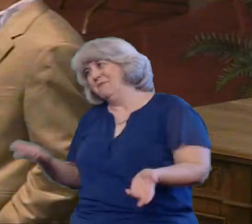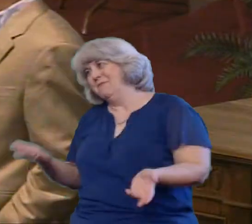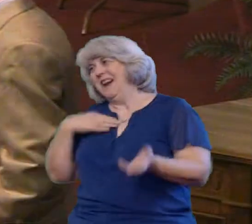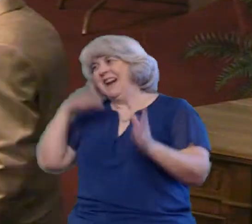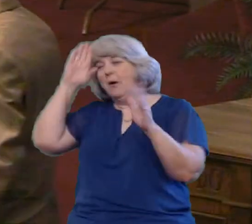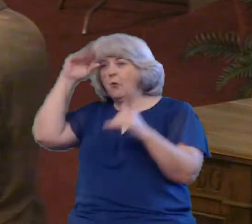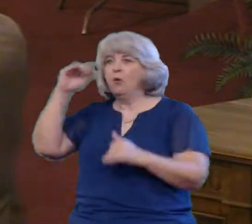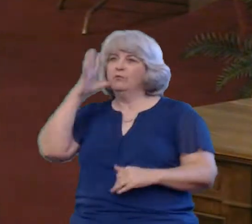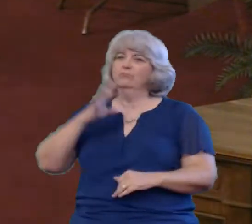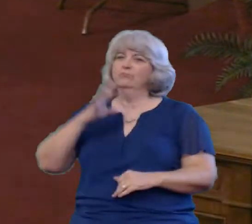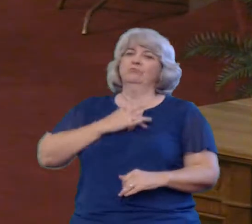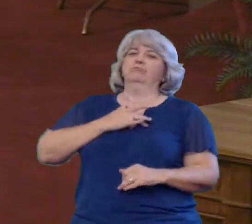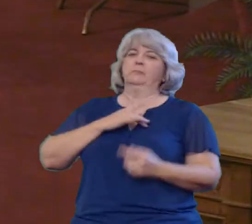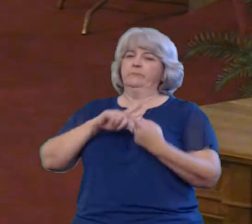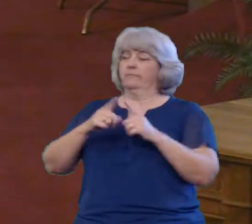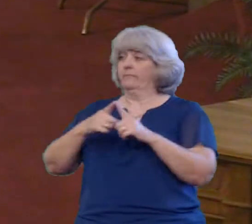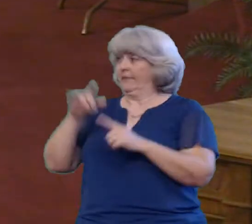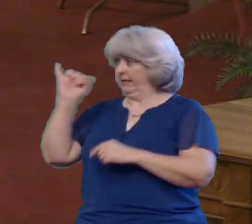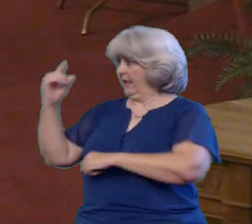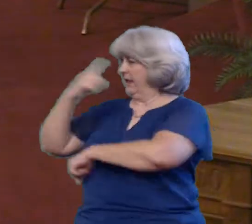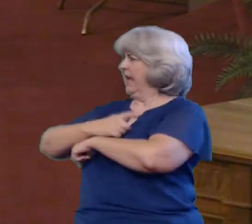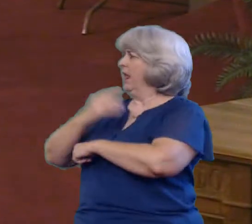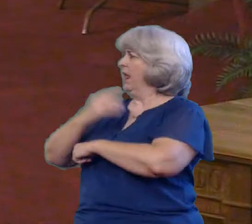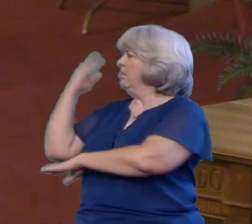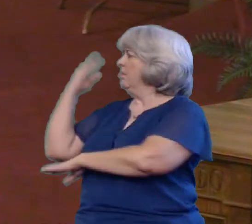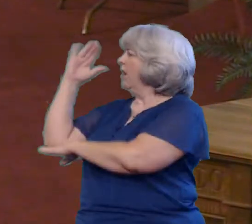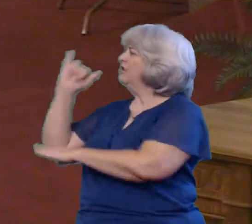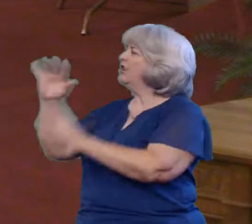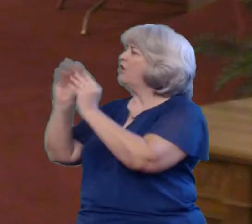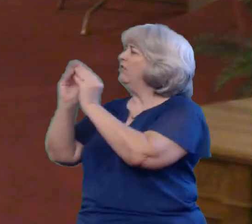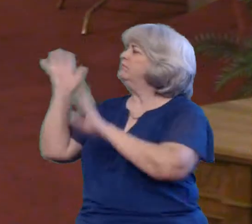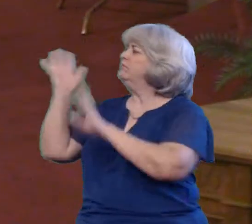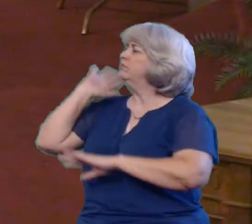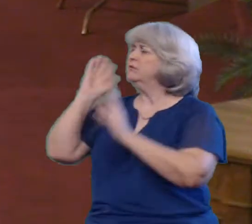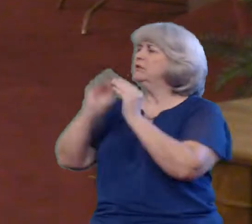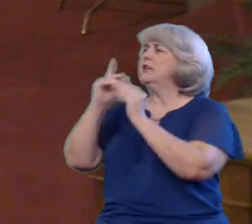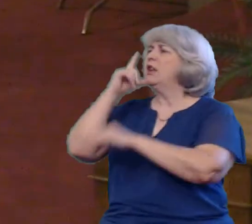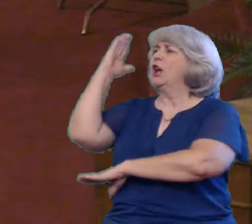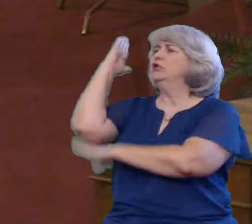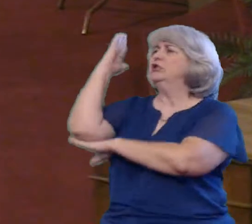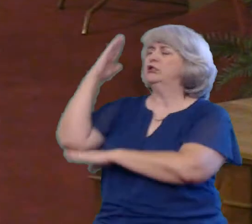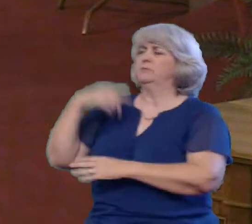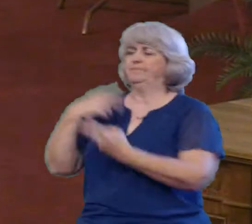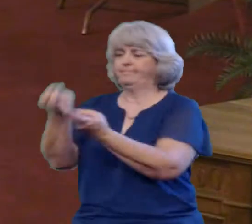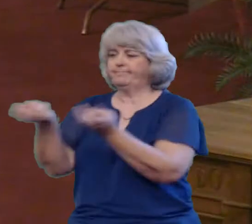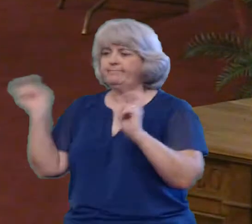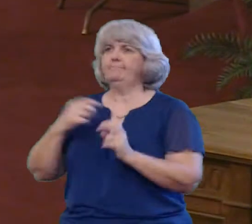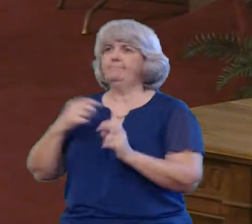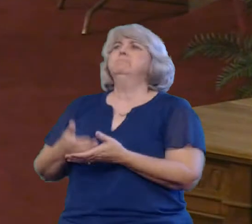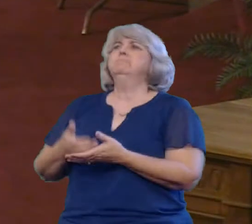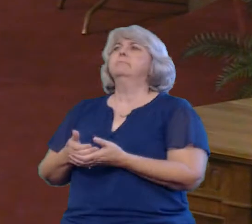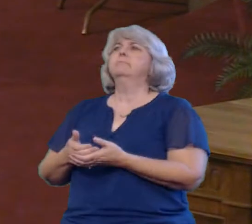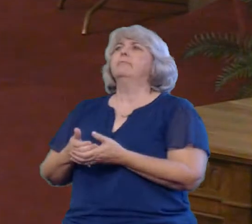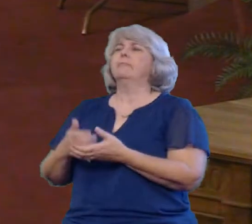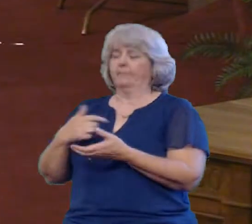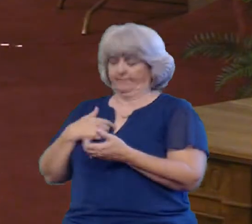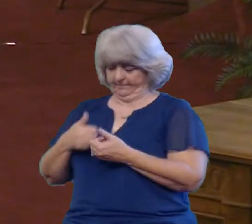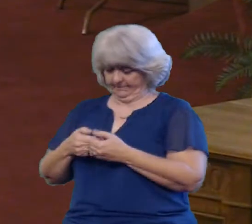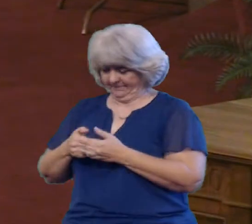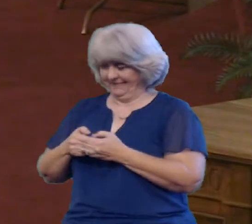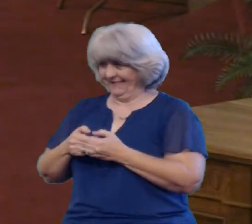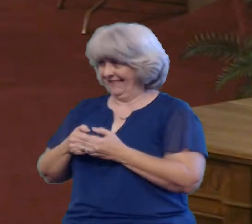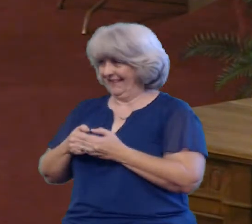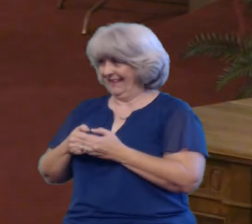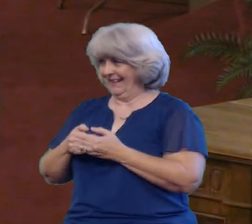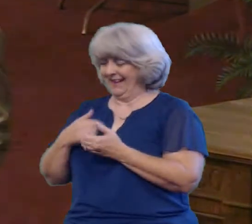We did this that day at that lunch And we all the people at our table were were sitting their way And I would love